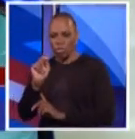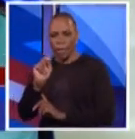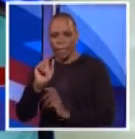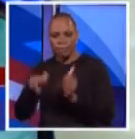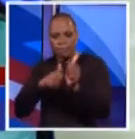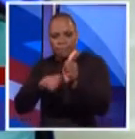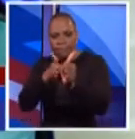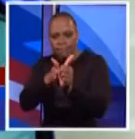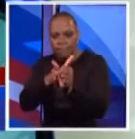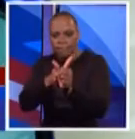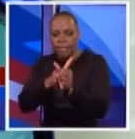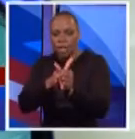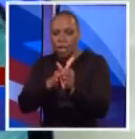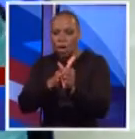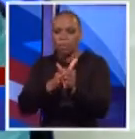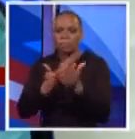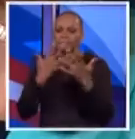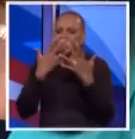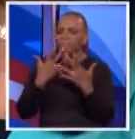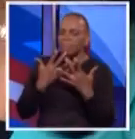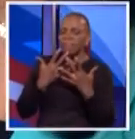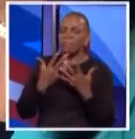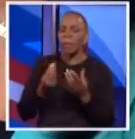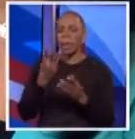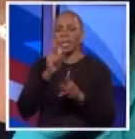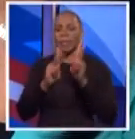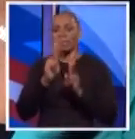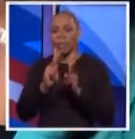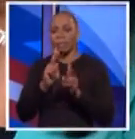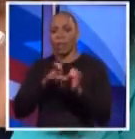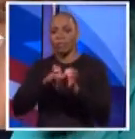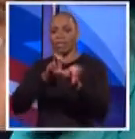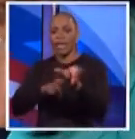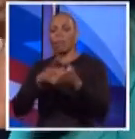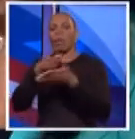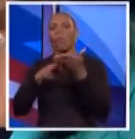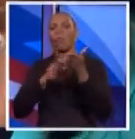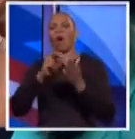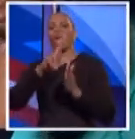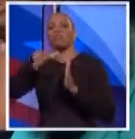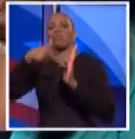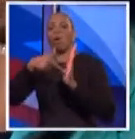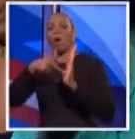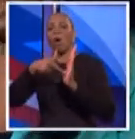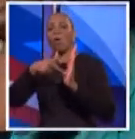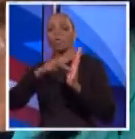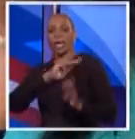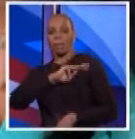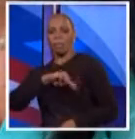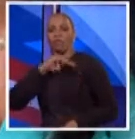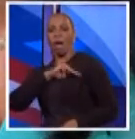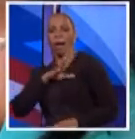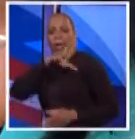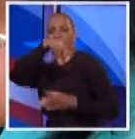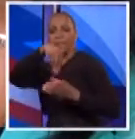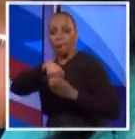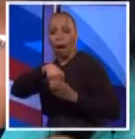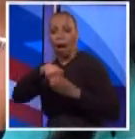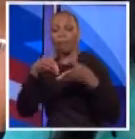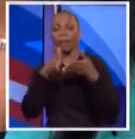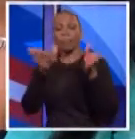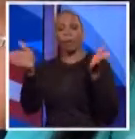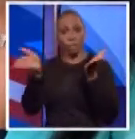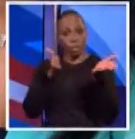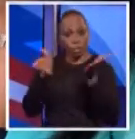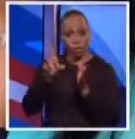resigned because of your prostitution scandal. What role does personal morality play in public service?